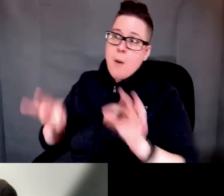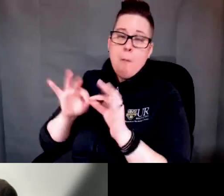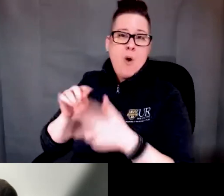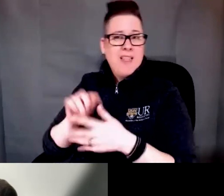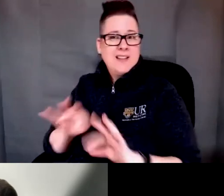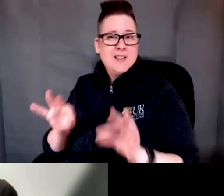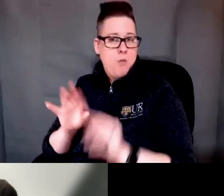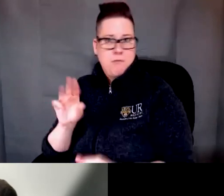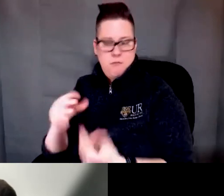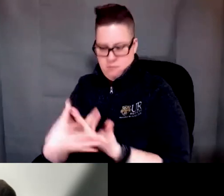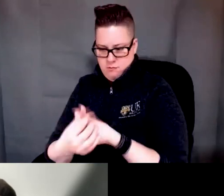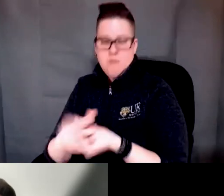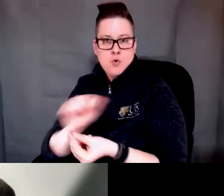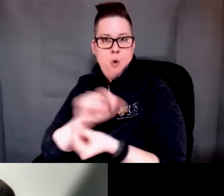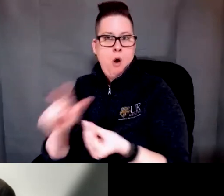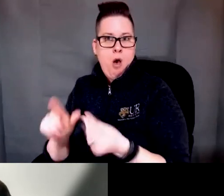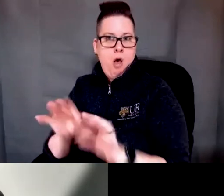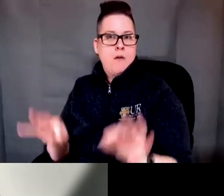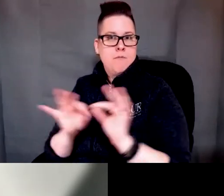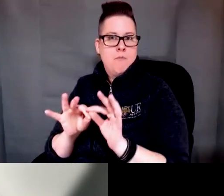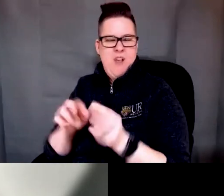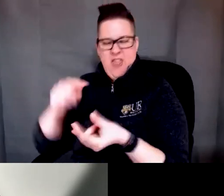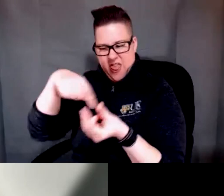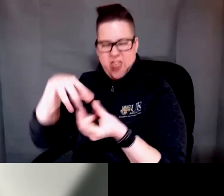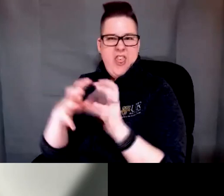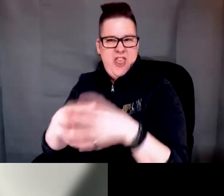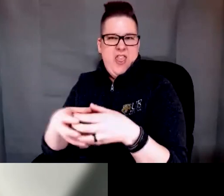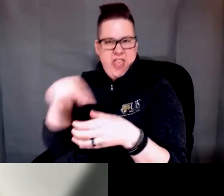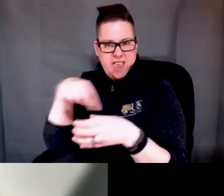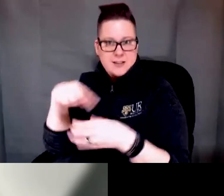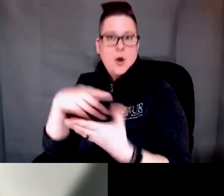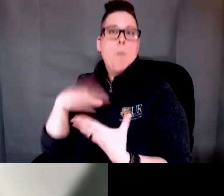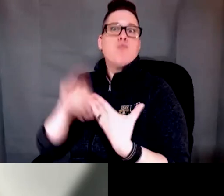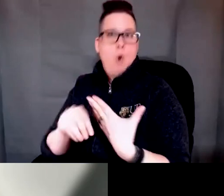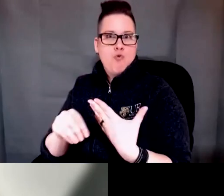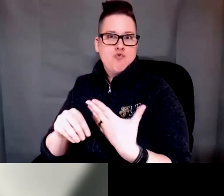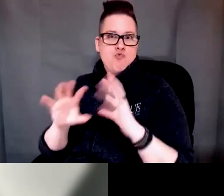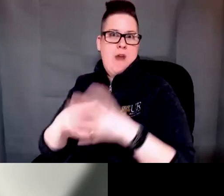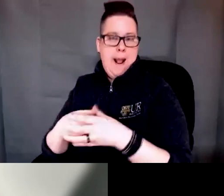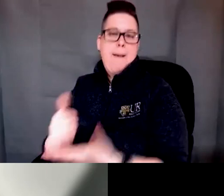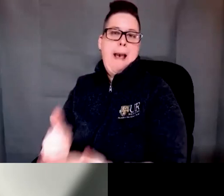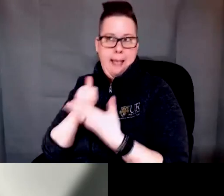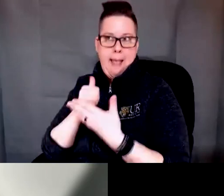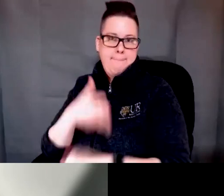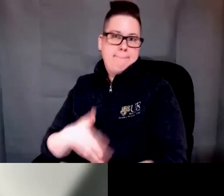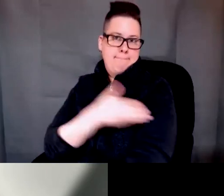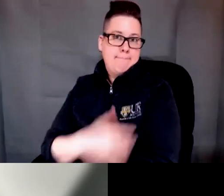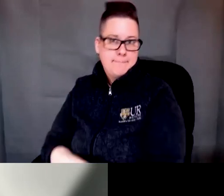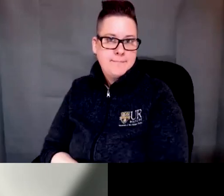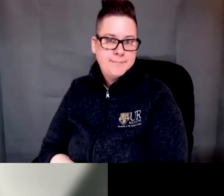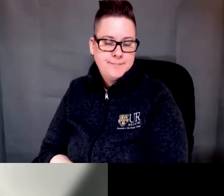is all together and this is what matters and this is what really helped them get to where they wanted to go